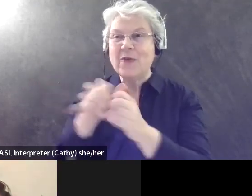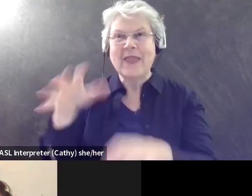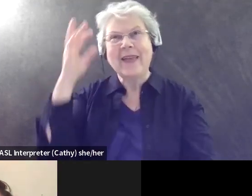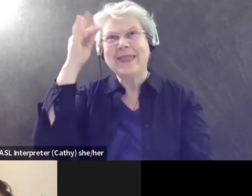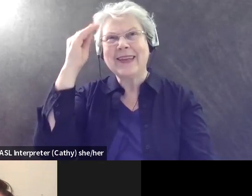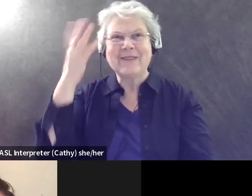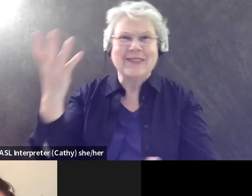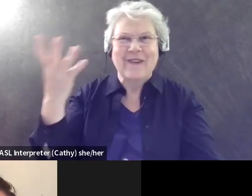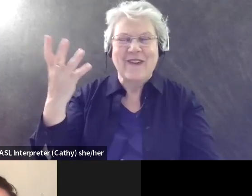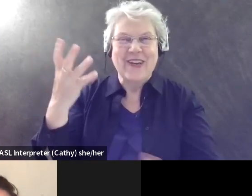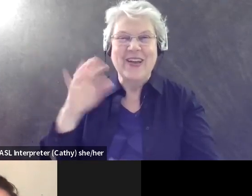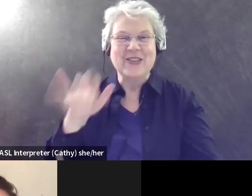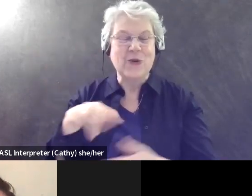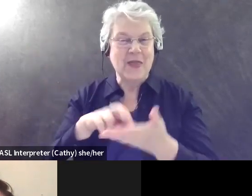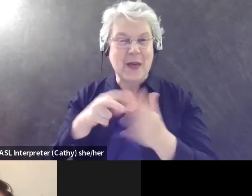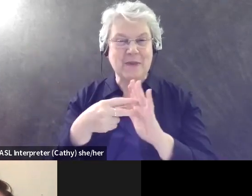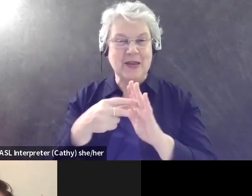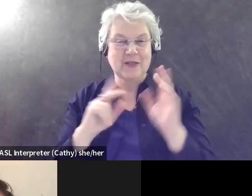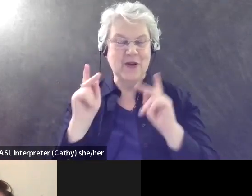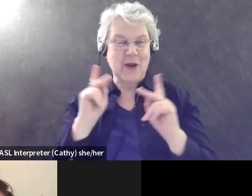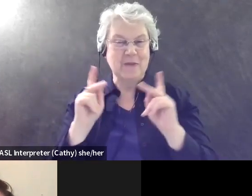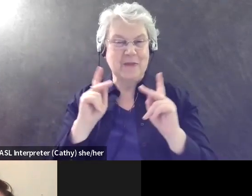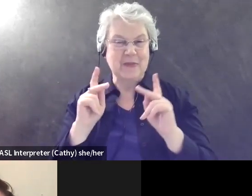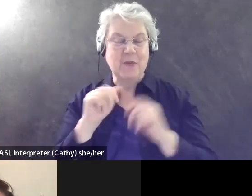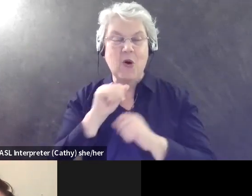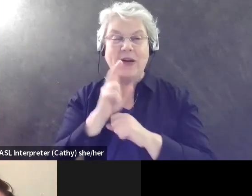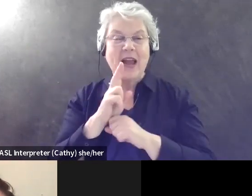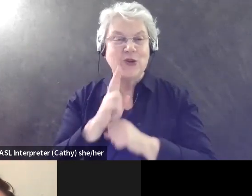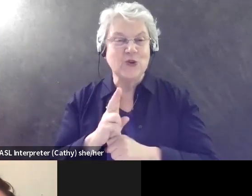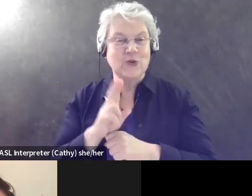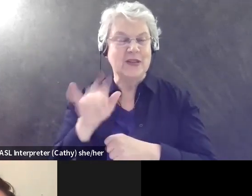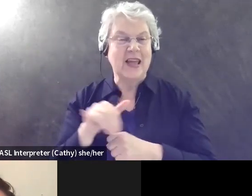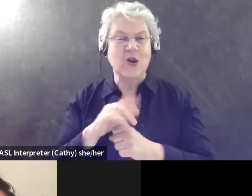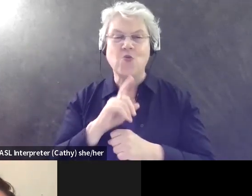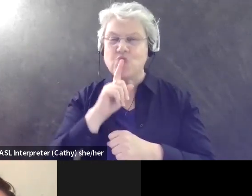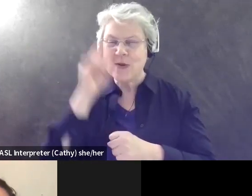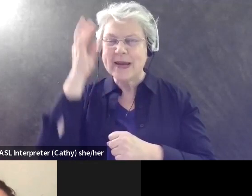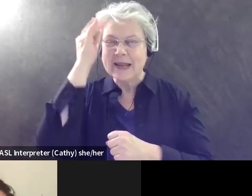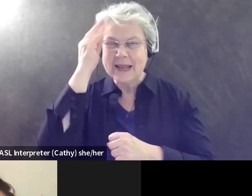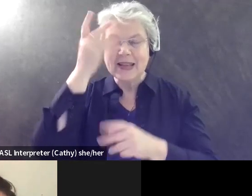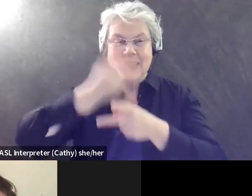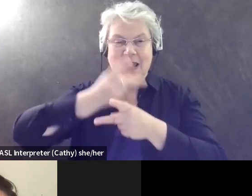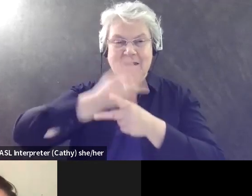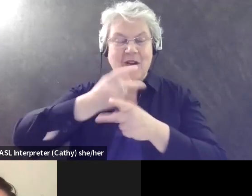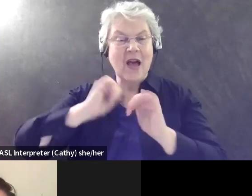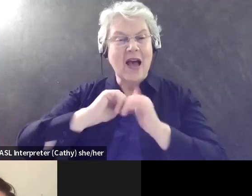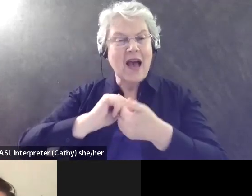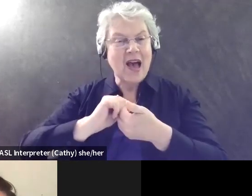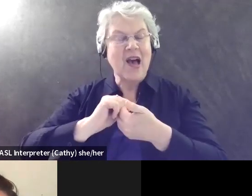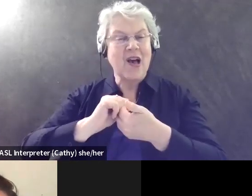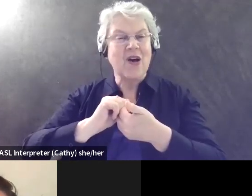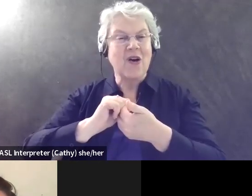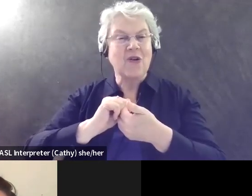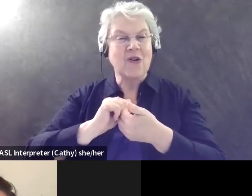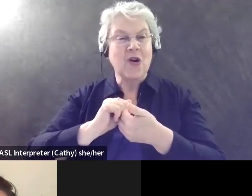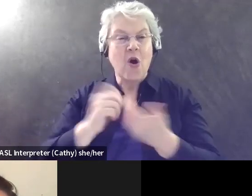meaning to. So that means that folks who maybe aren't used to that need to really be thinking about how we, what assumptions